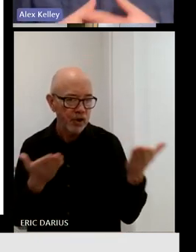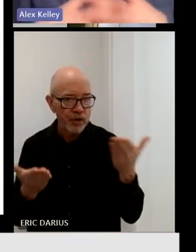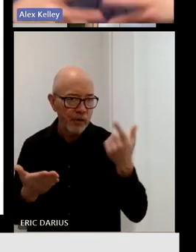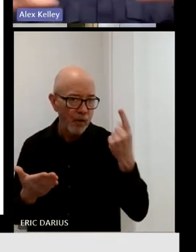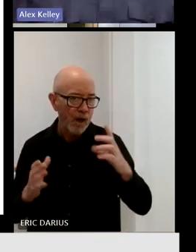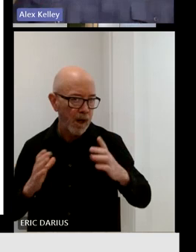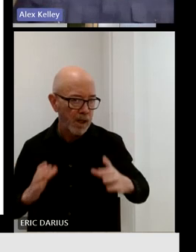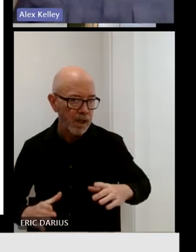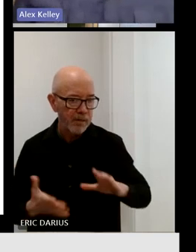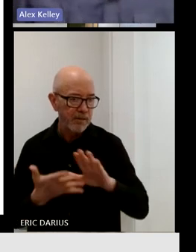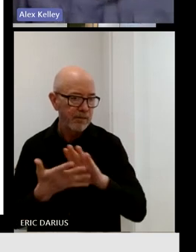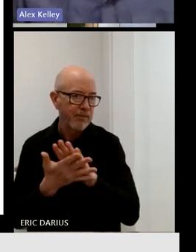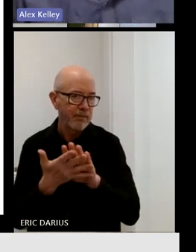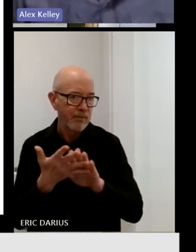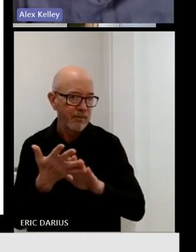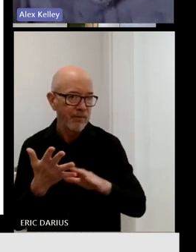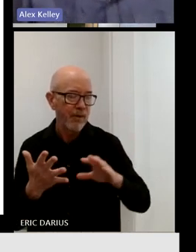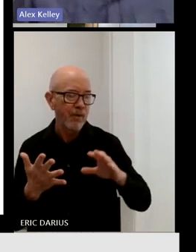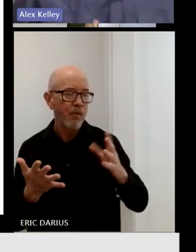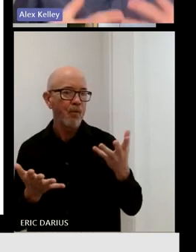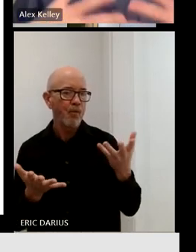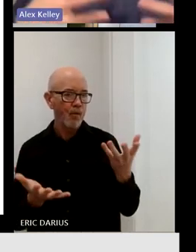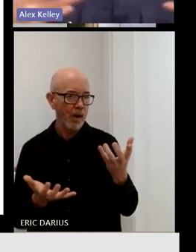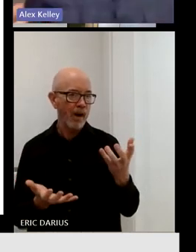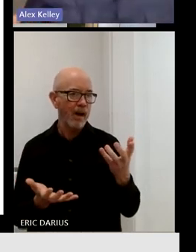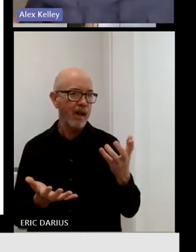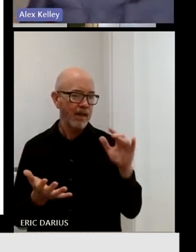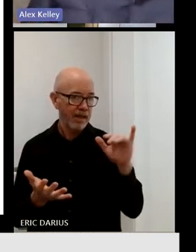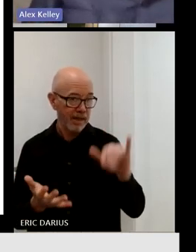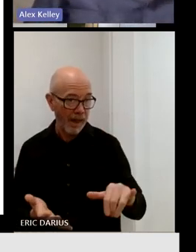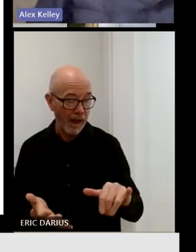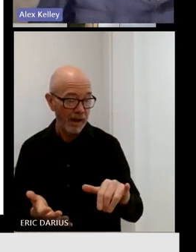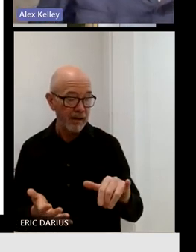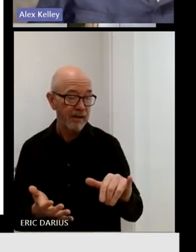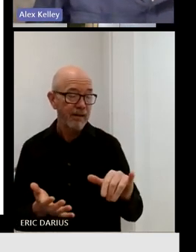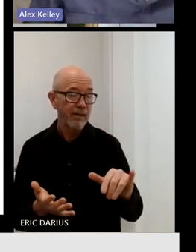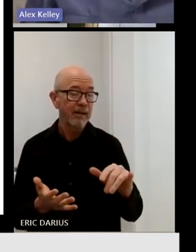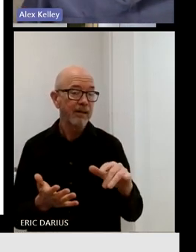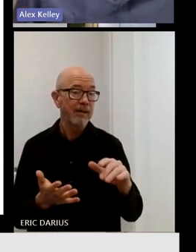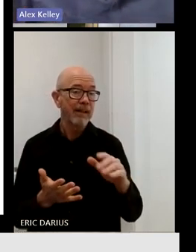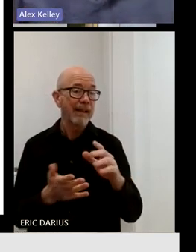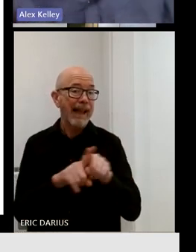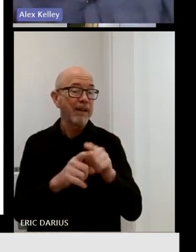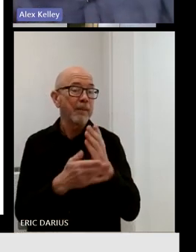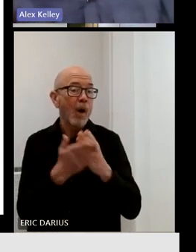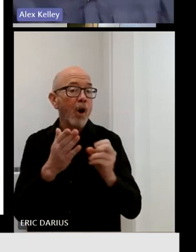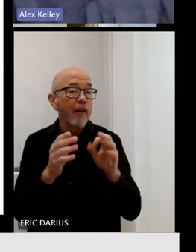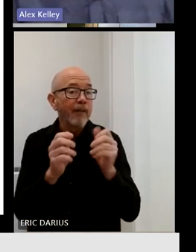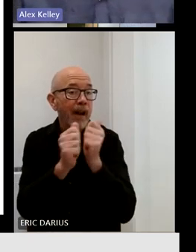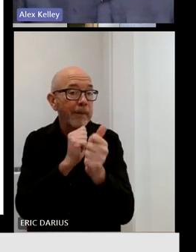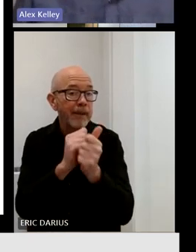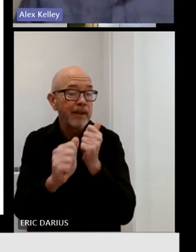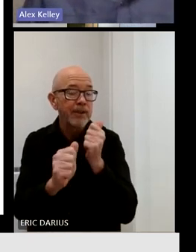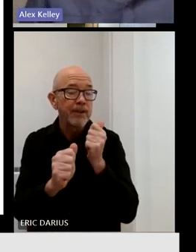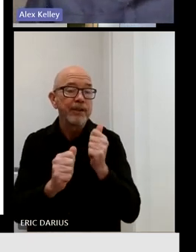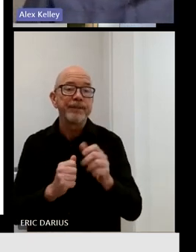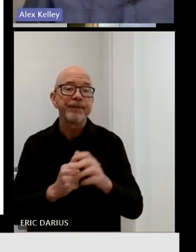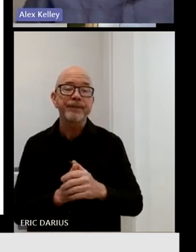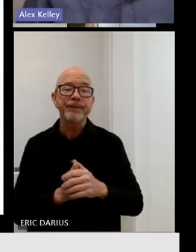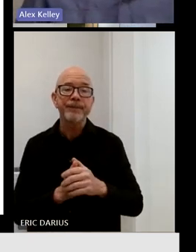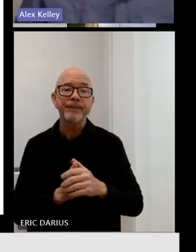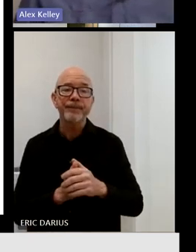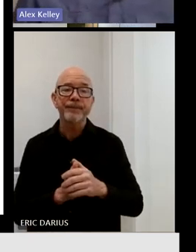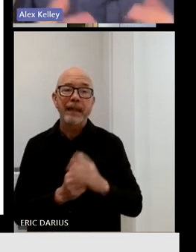Those are benefits and values that can but don't always arrive in under a competitive environment.